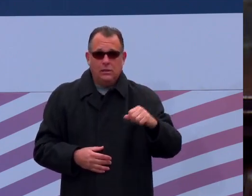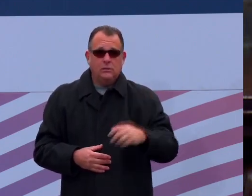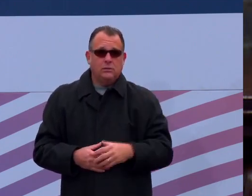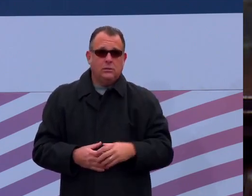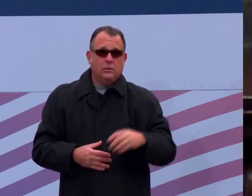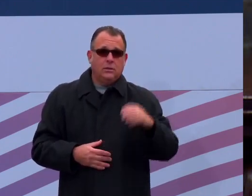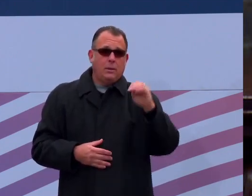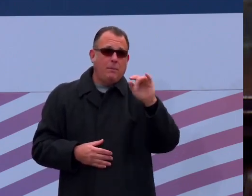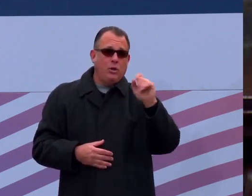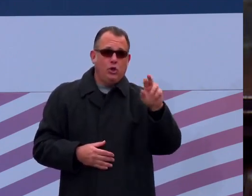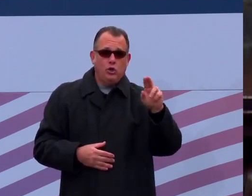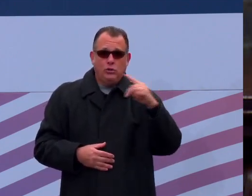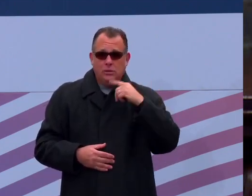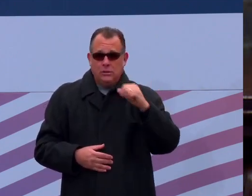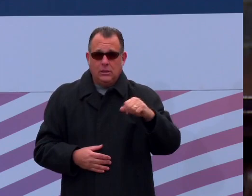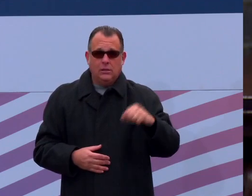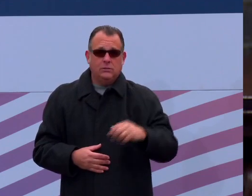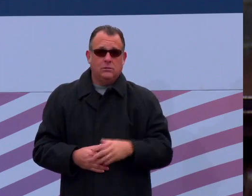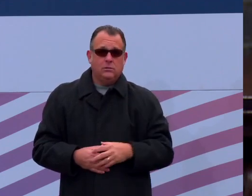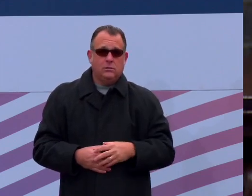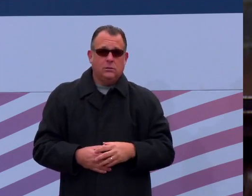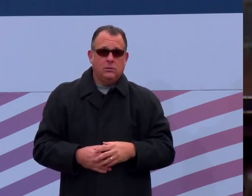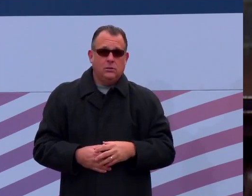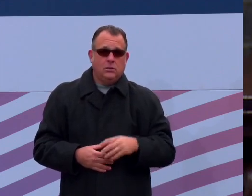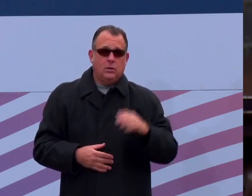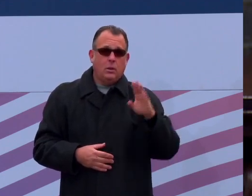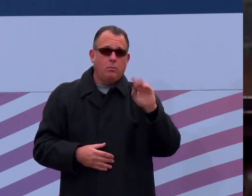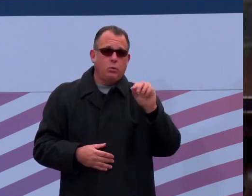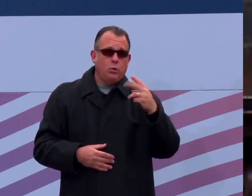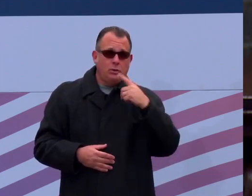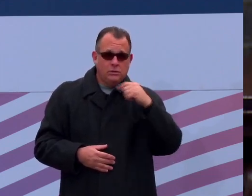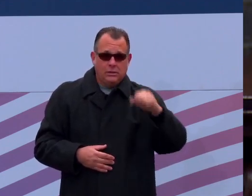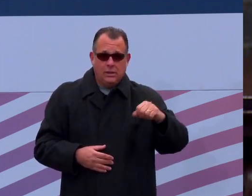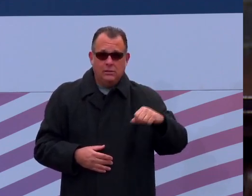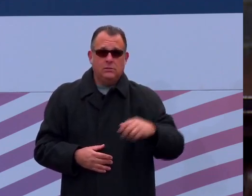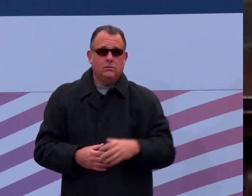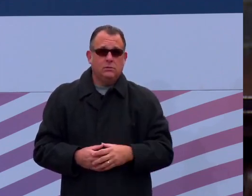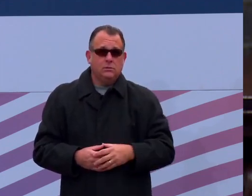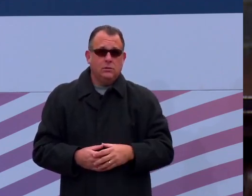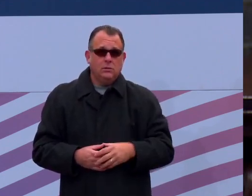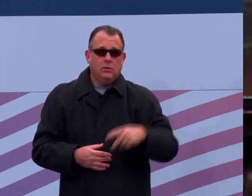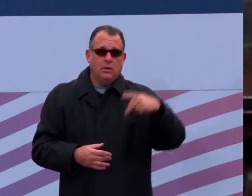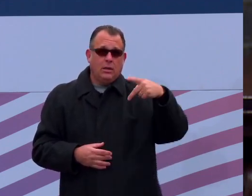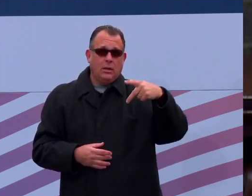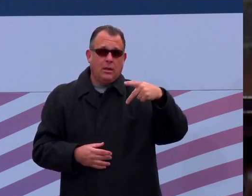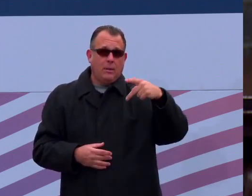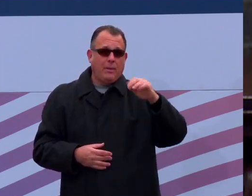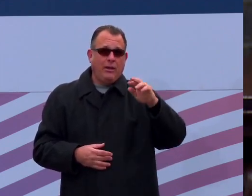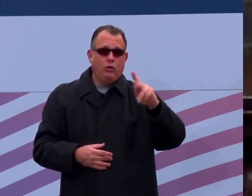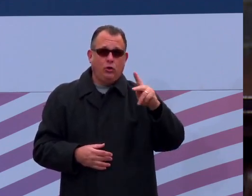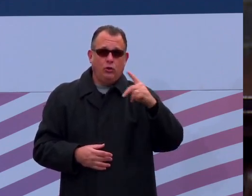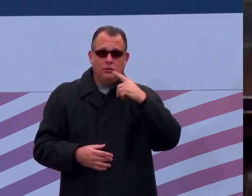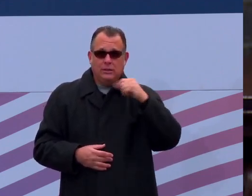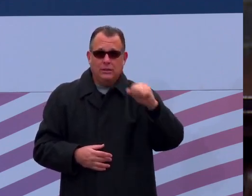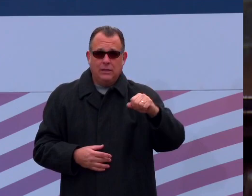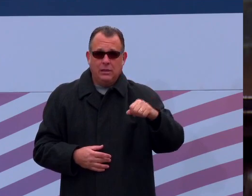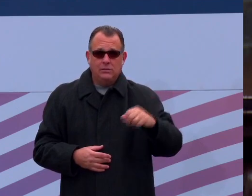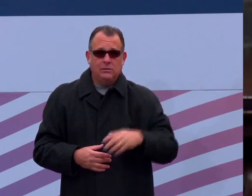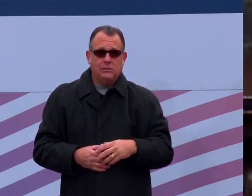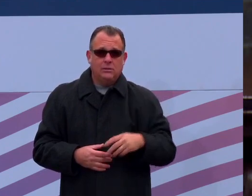Aye. Muth. Aye. Pennycook. Aye. Phillips Hill.